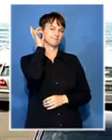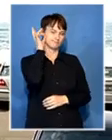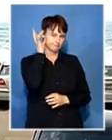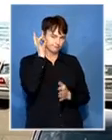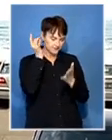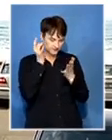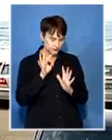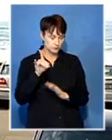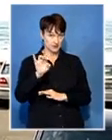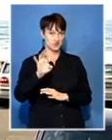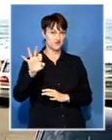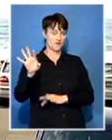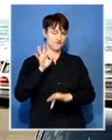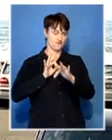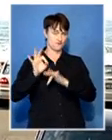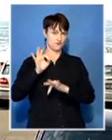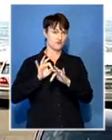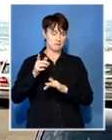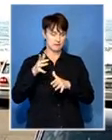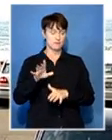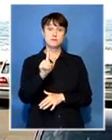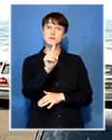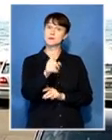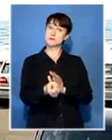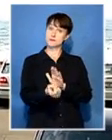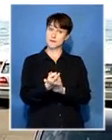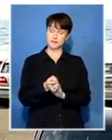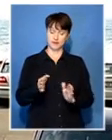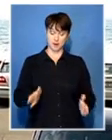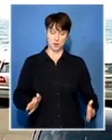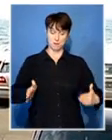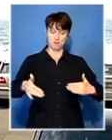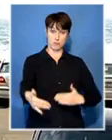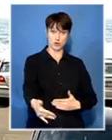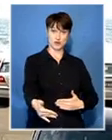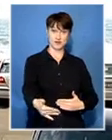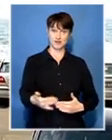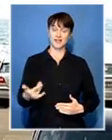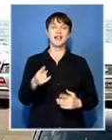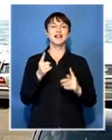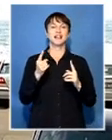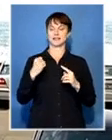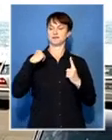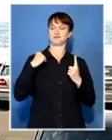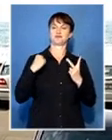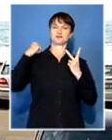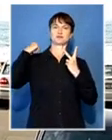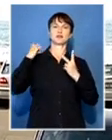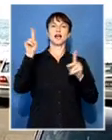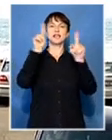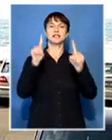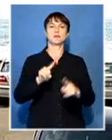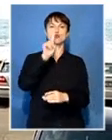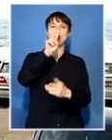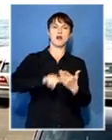what happened actually is that the ballot boxes that were used for special votes in terms of